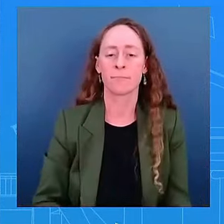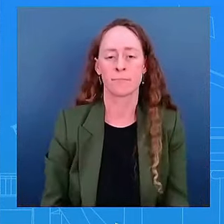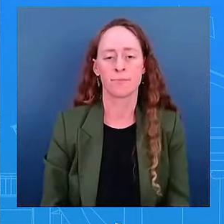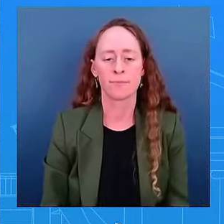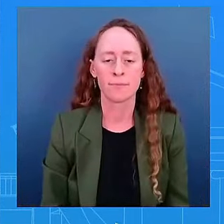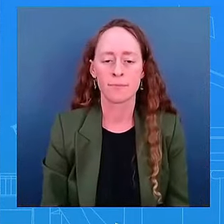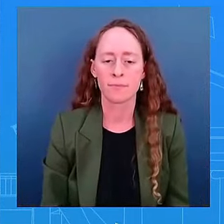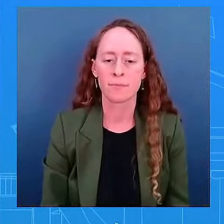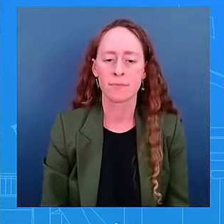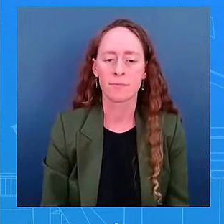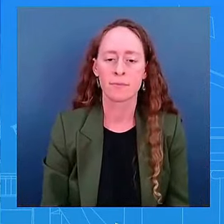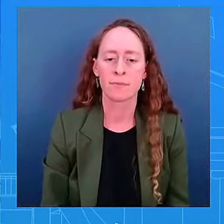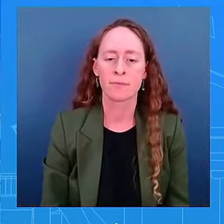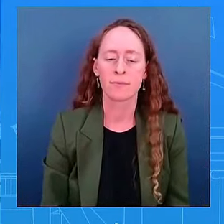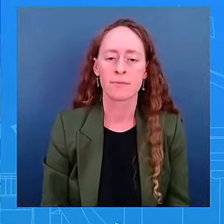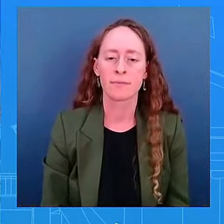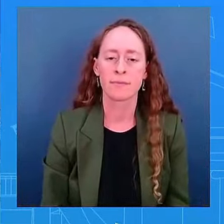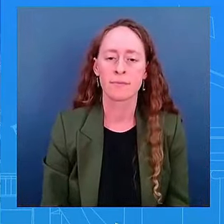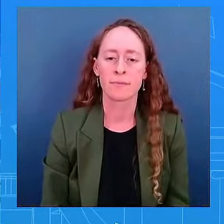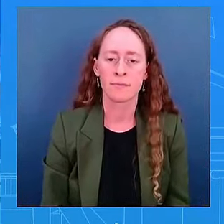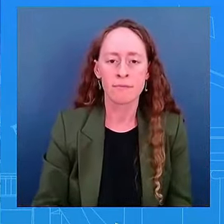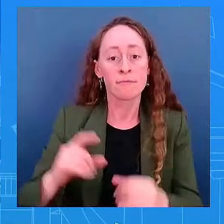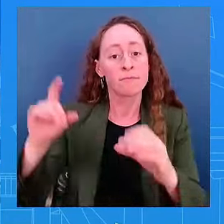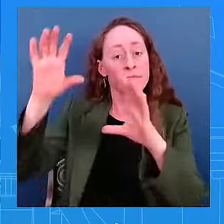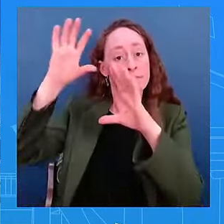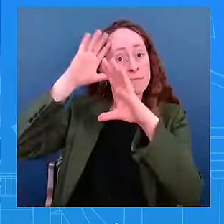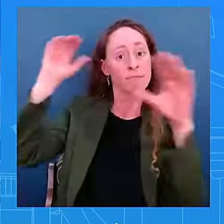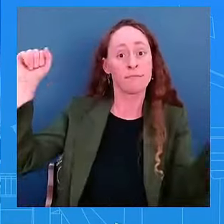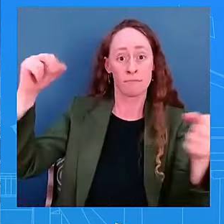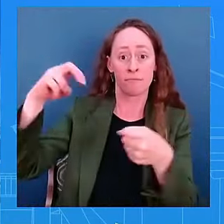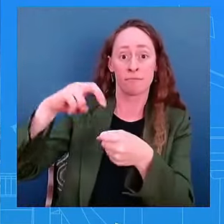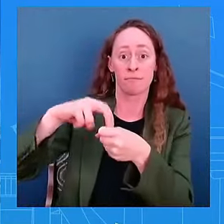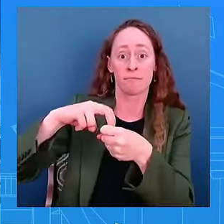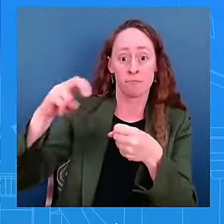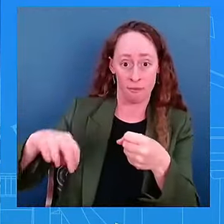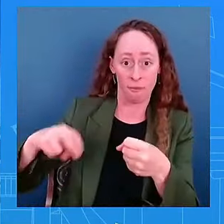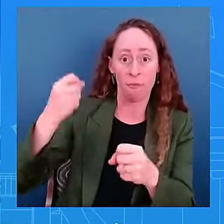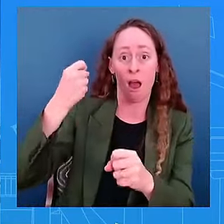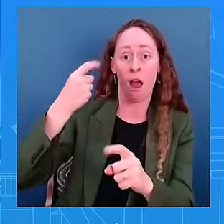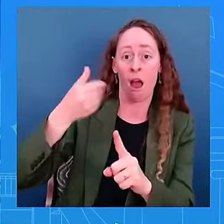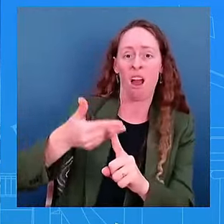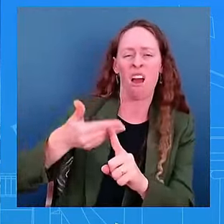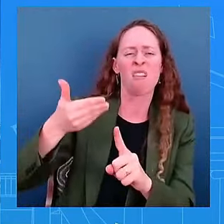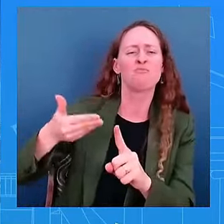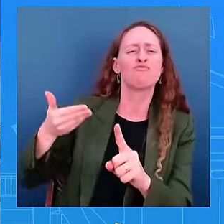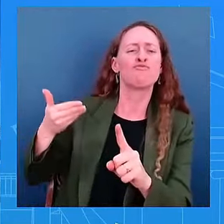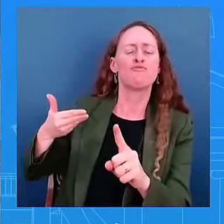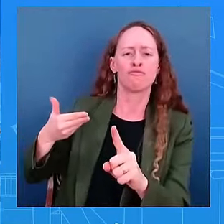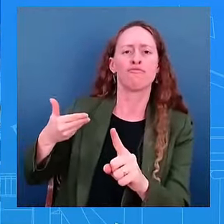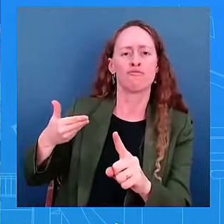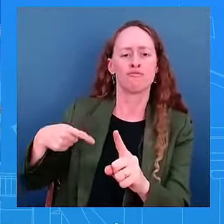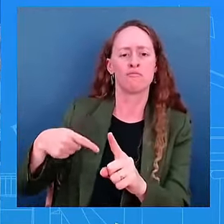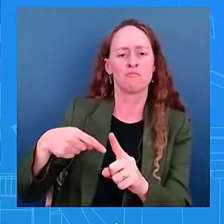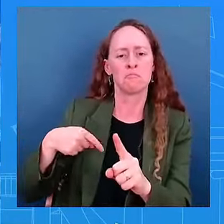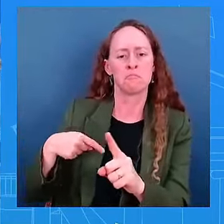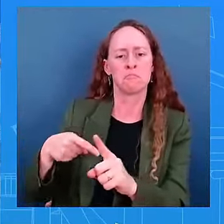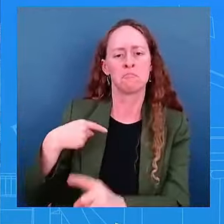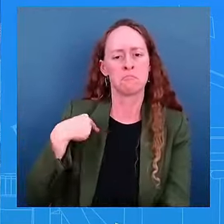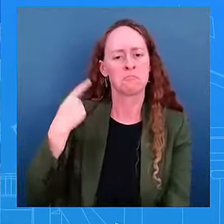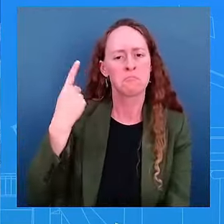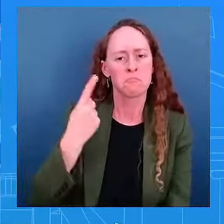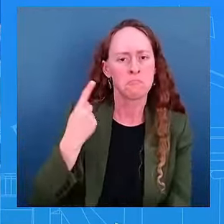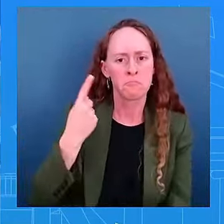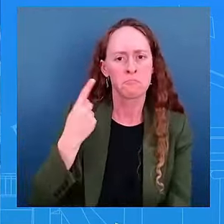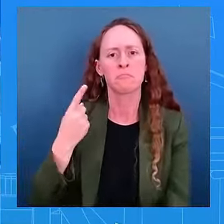announced his withdrawal from the race, he said that he was going to be rolling out proposals for Supreme Court